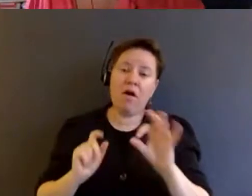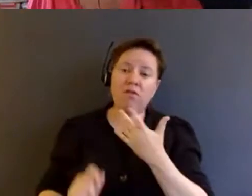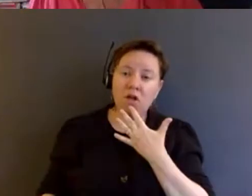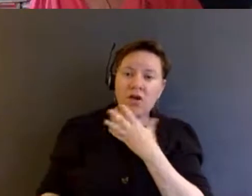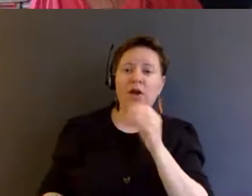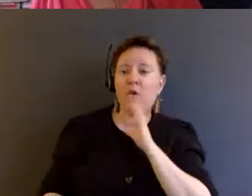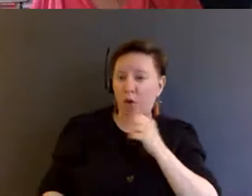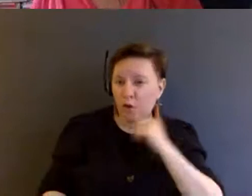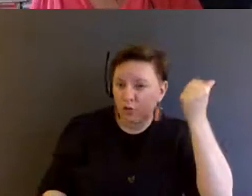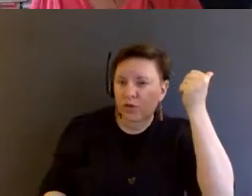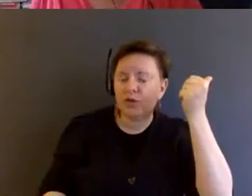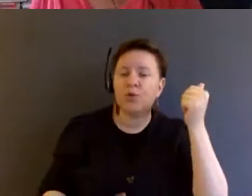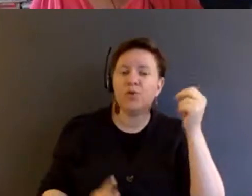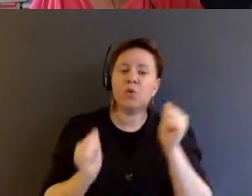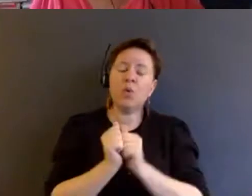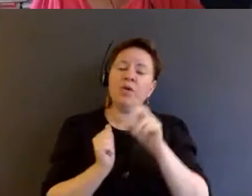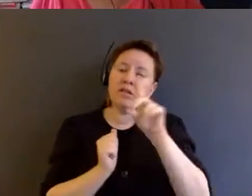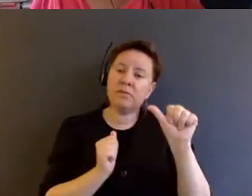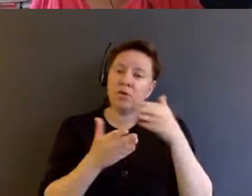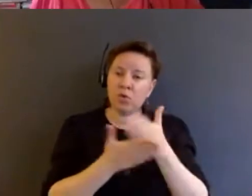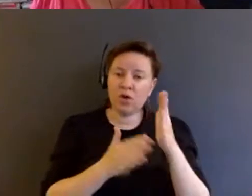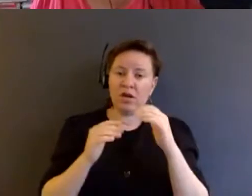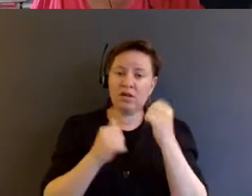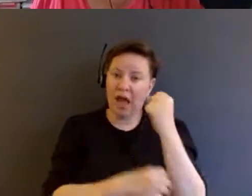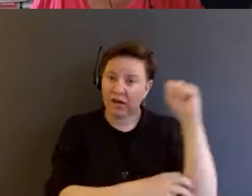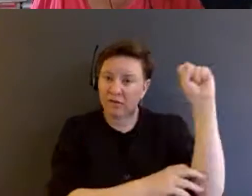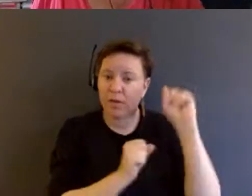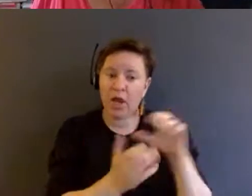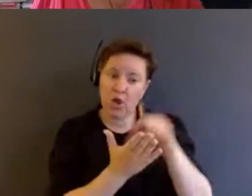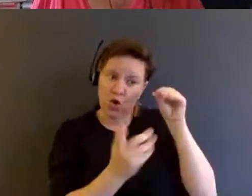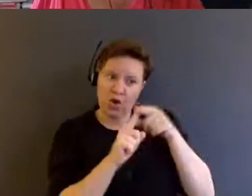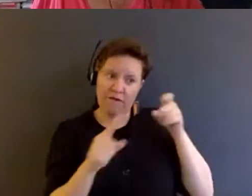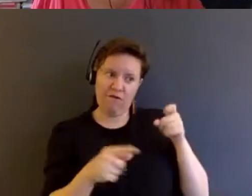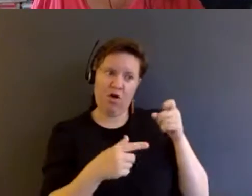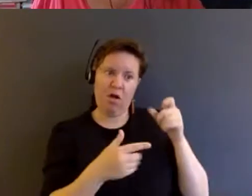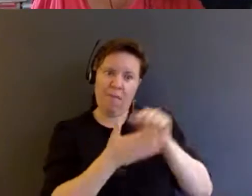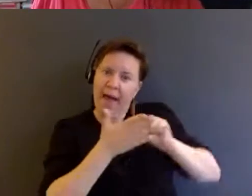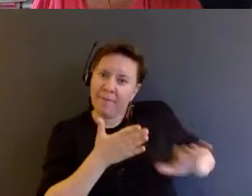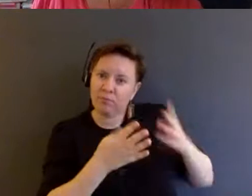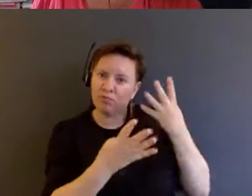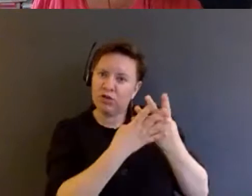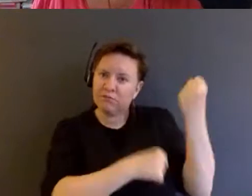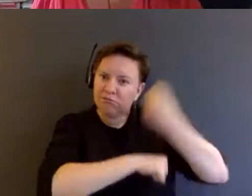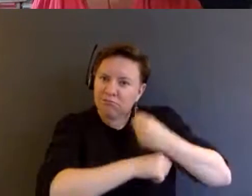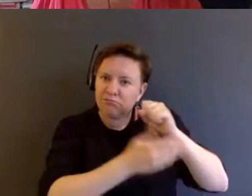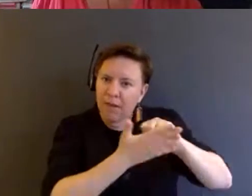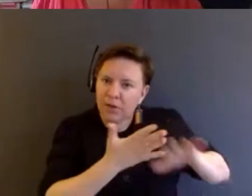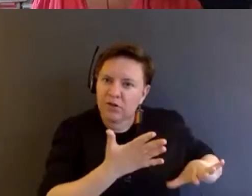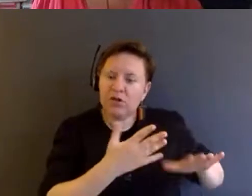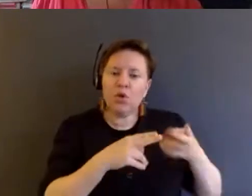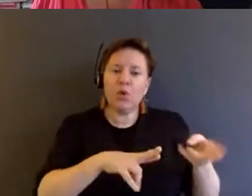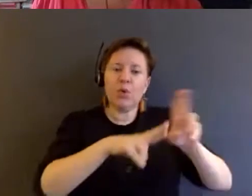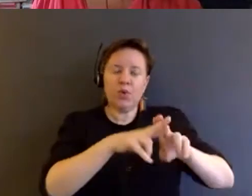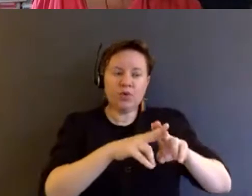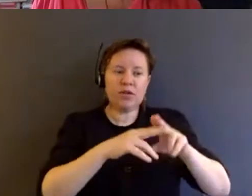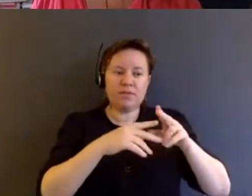Therefore, what disability rights activism can learn from the arena of abolition is also the importance of anchoring struggles in the analysis